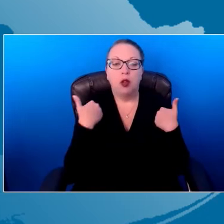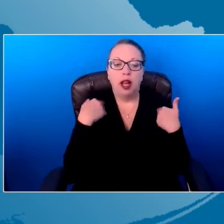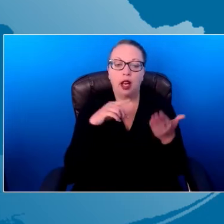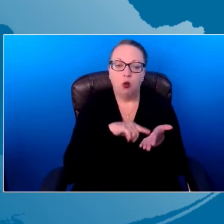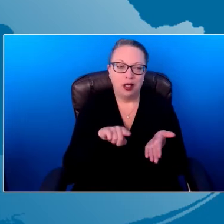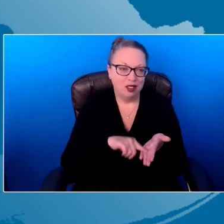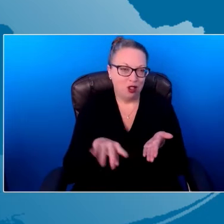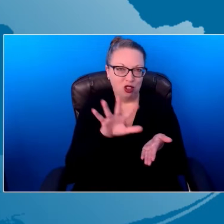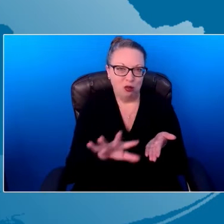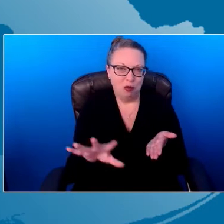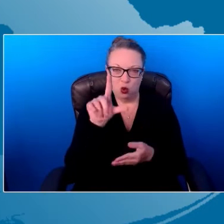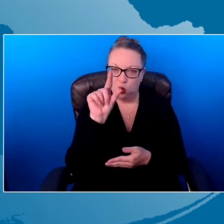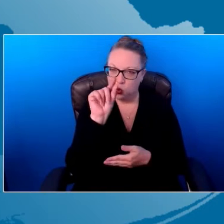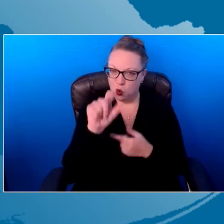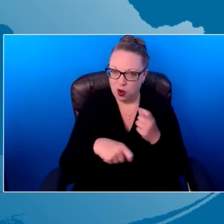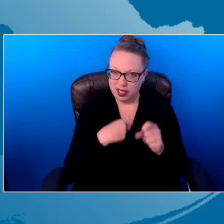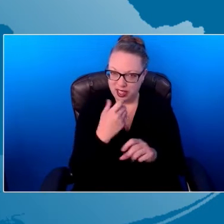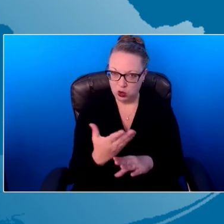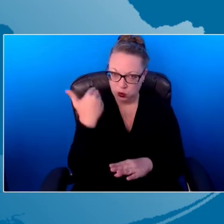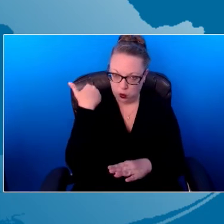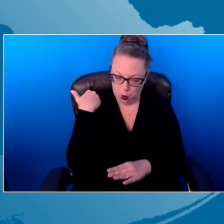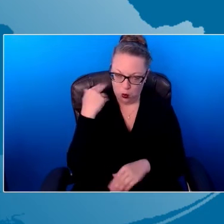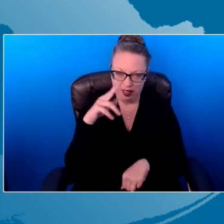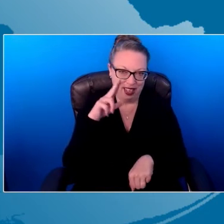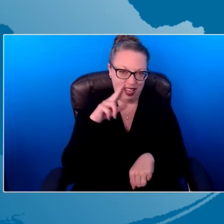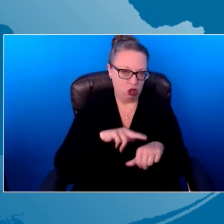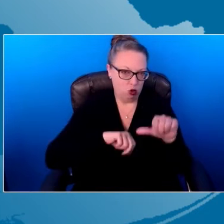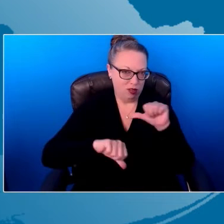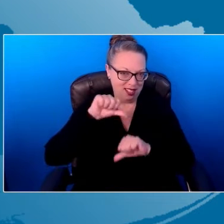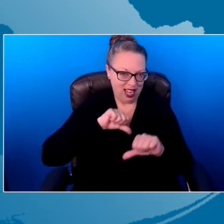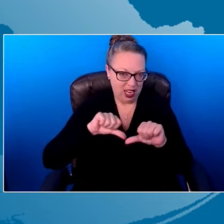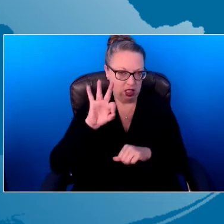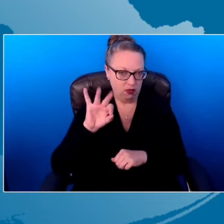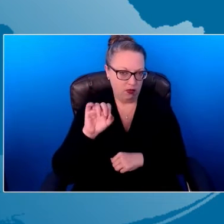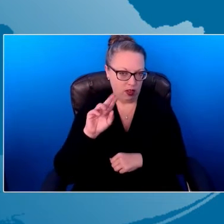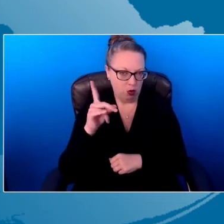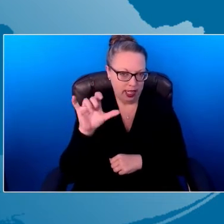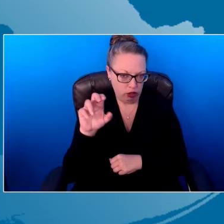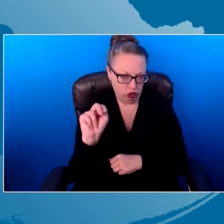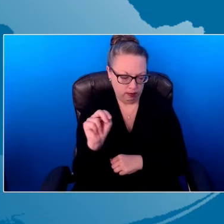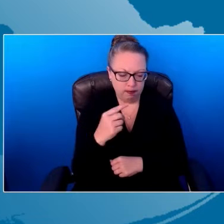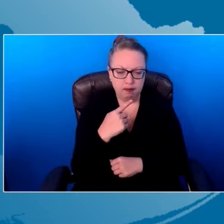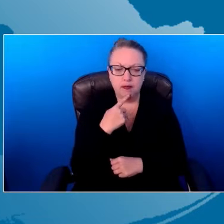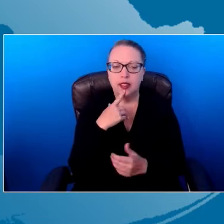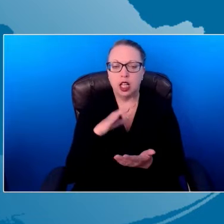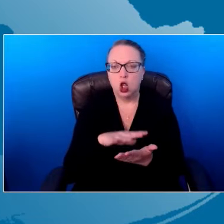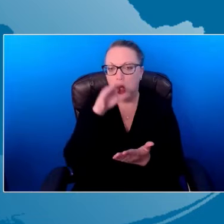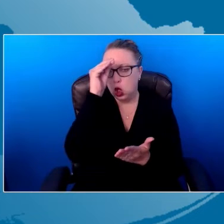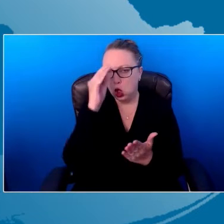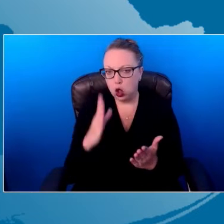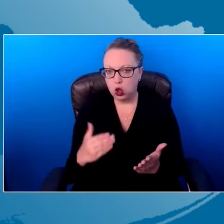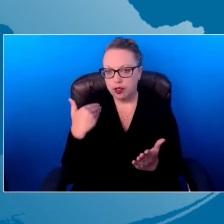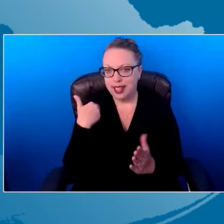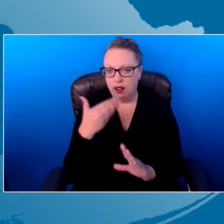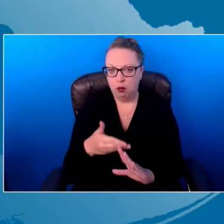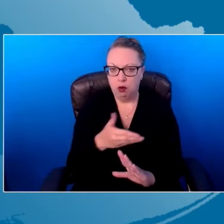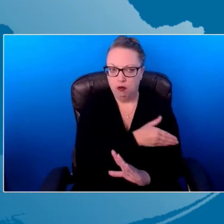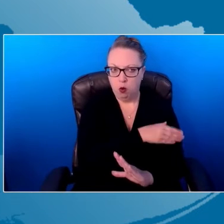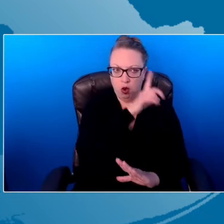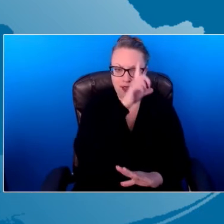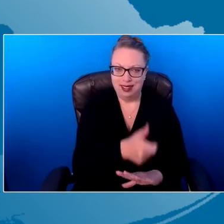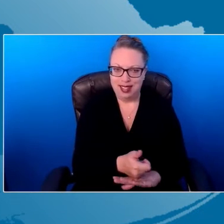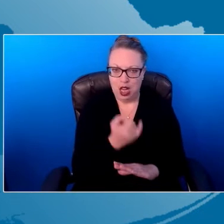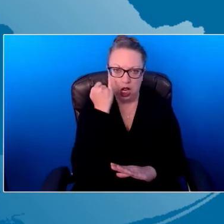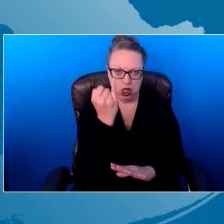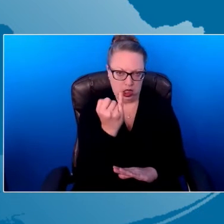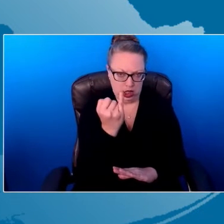20 years ago now, that said learners have preconceptions. They have preconceptions about how the world works. So we have to build on